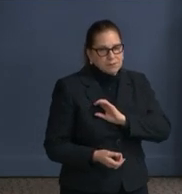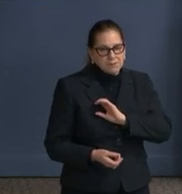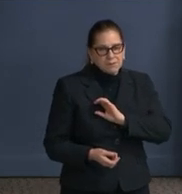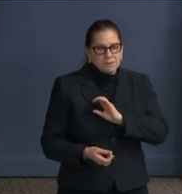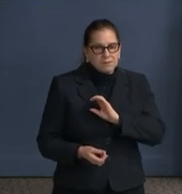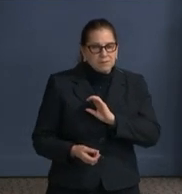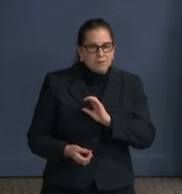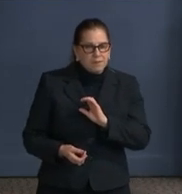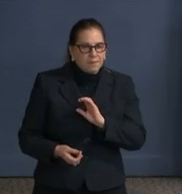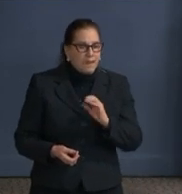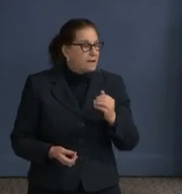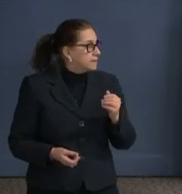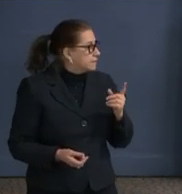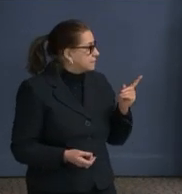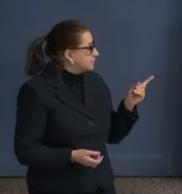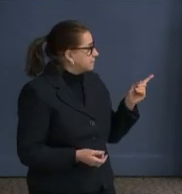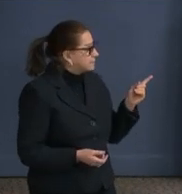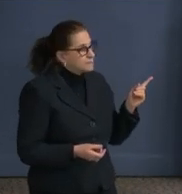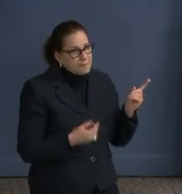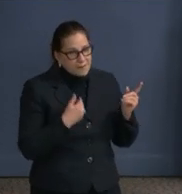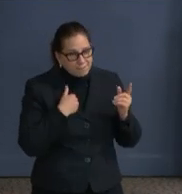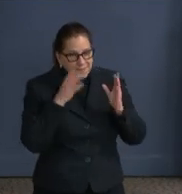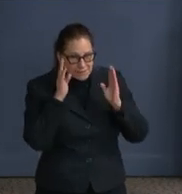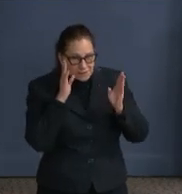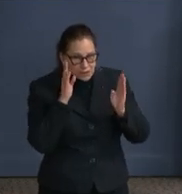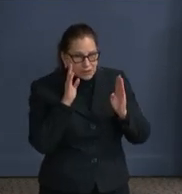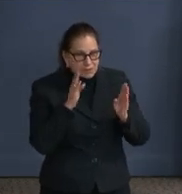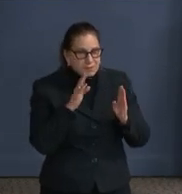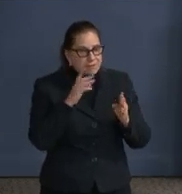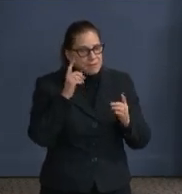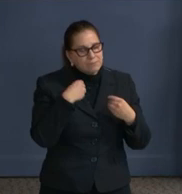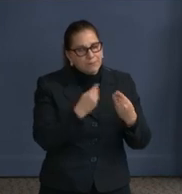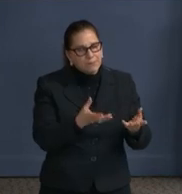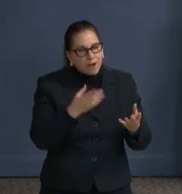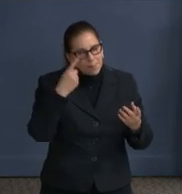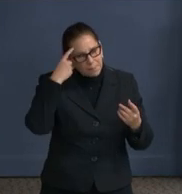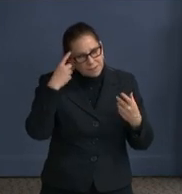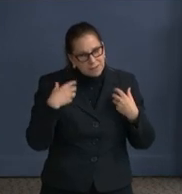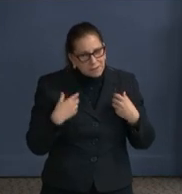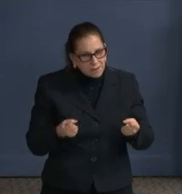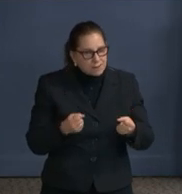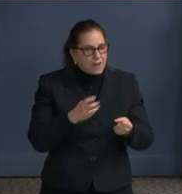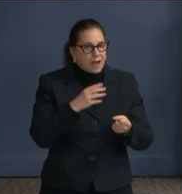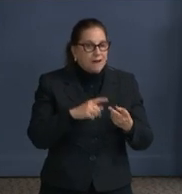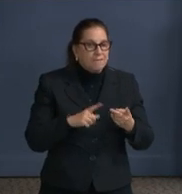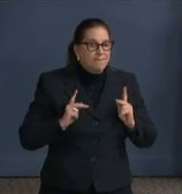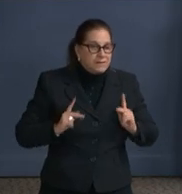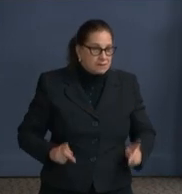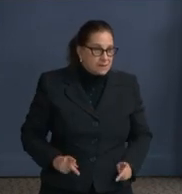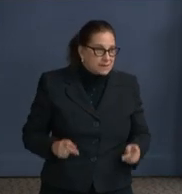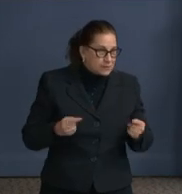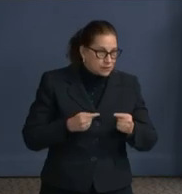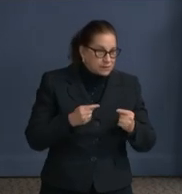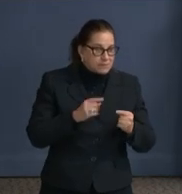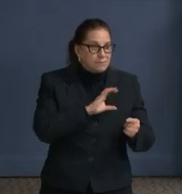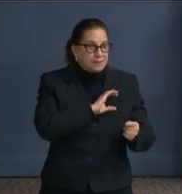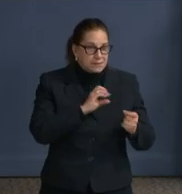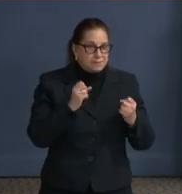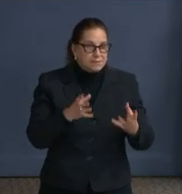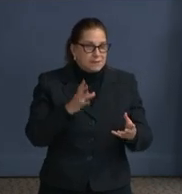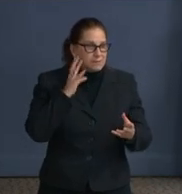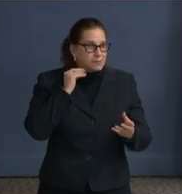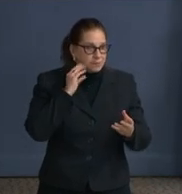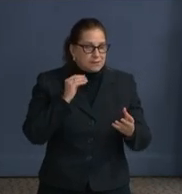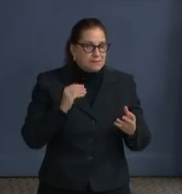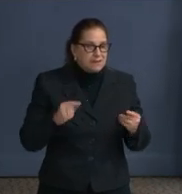attention to the injuries that officers incurred, not just our officers at MPD but at the